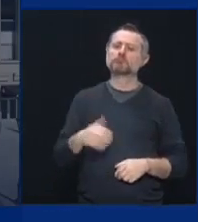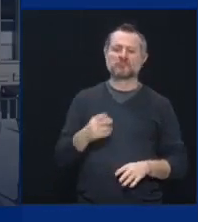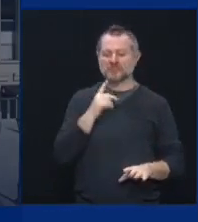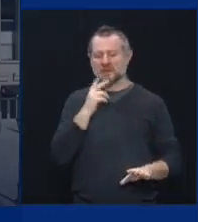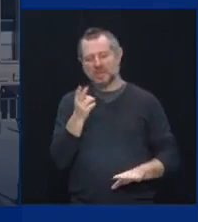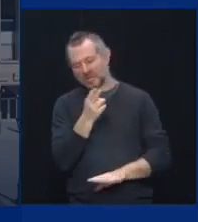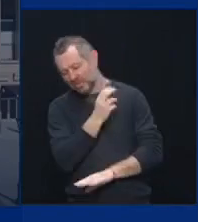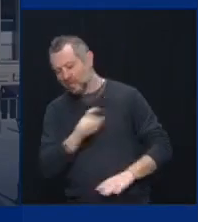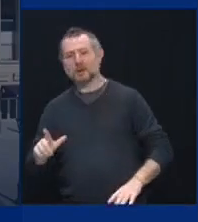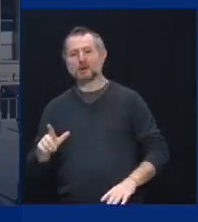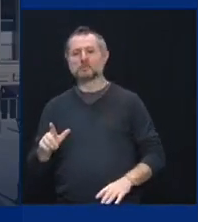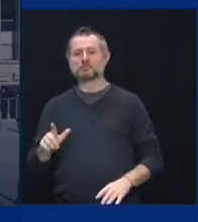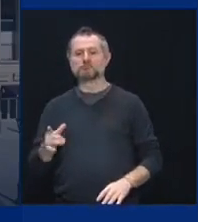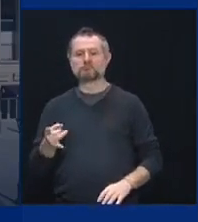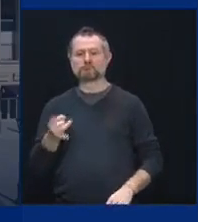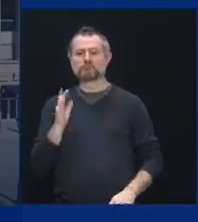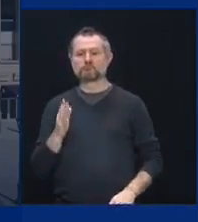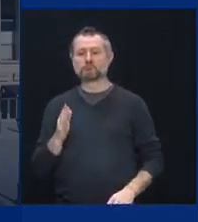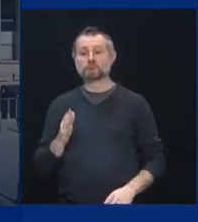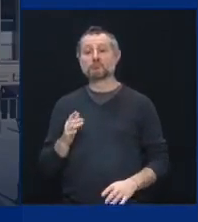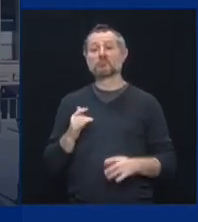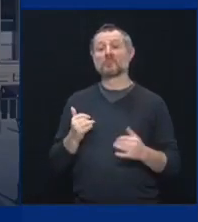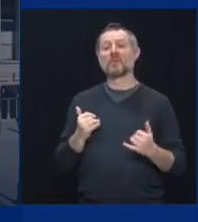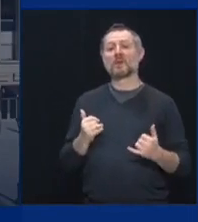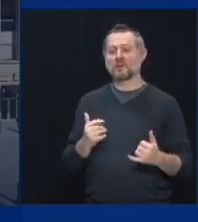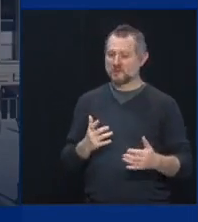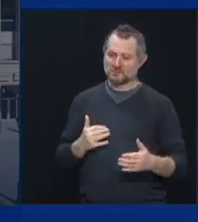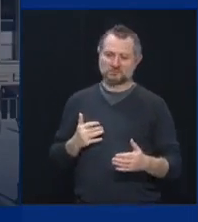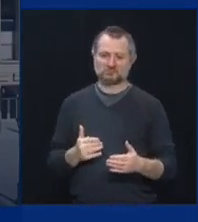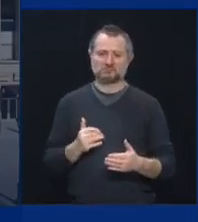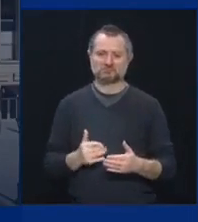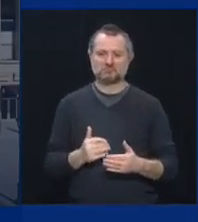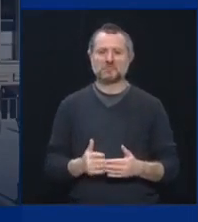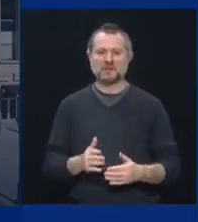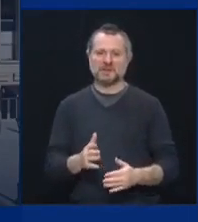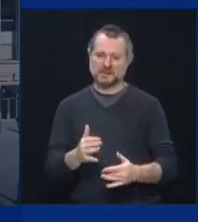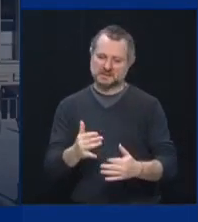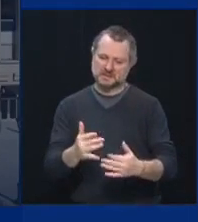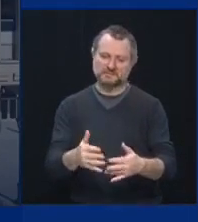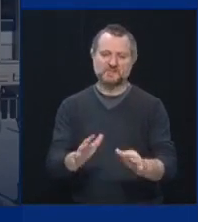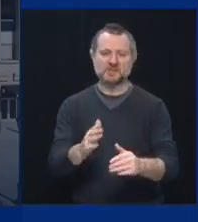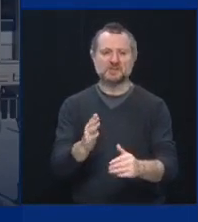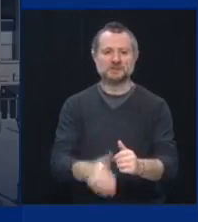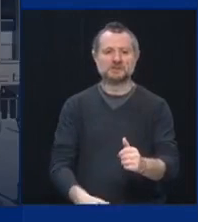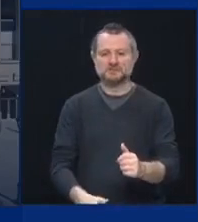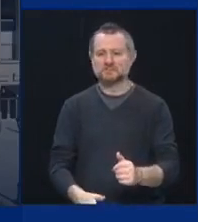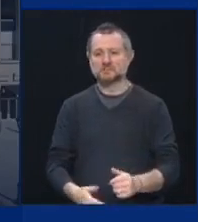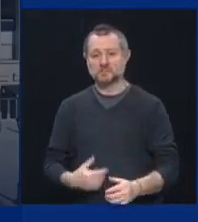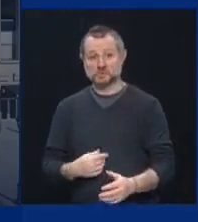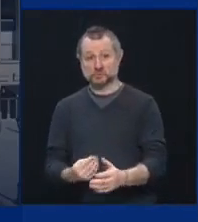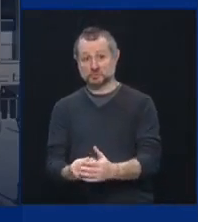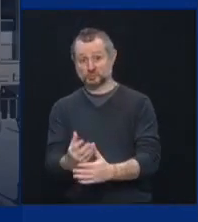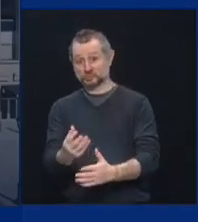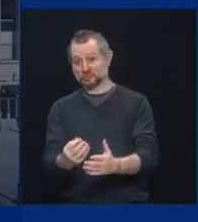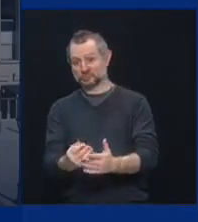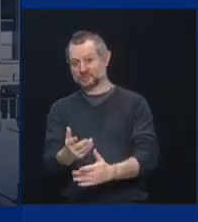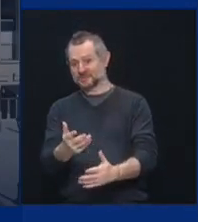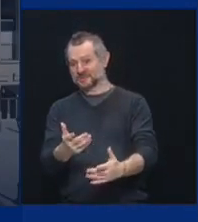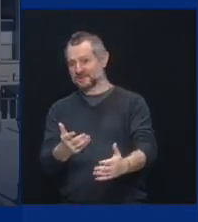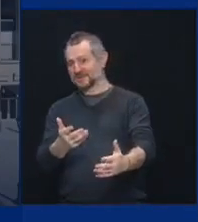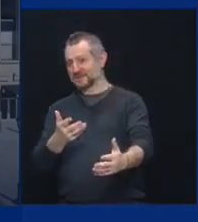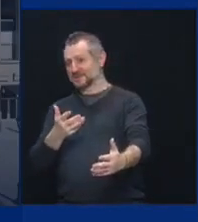But it's coming to an end. It's coming to an end. Spring is upon us, right?